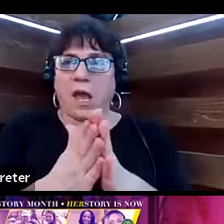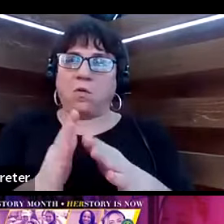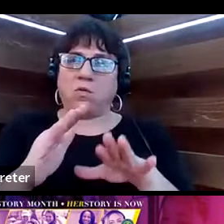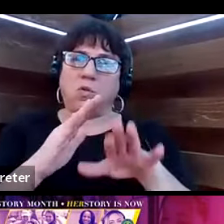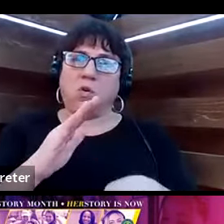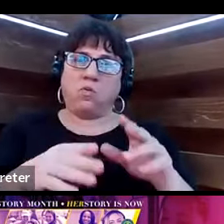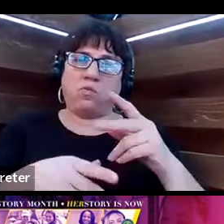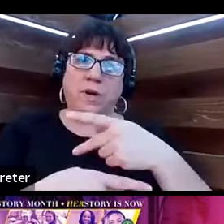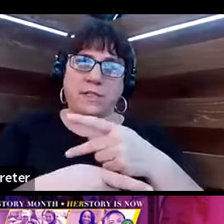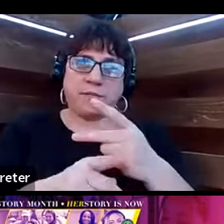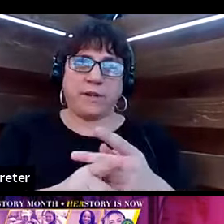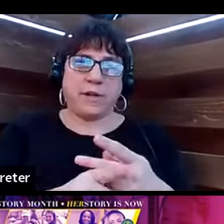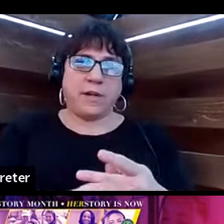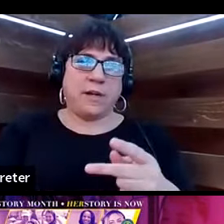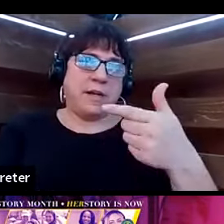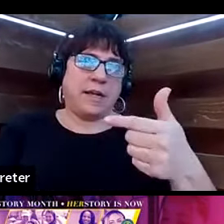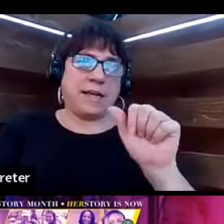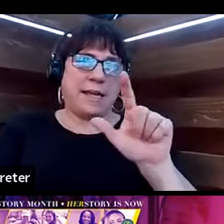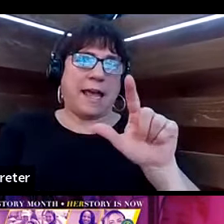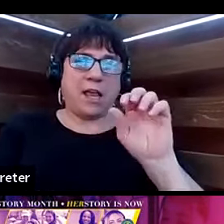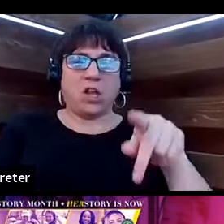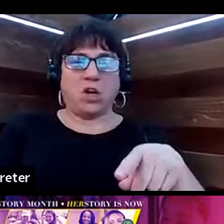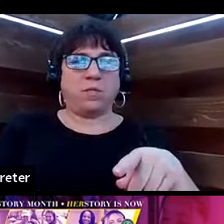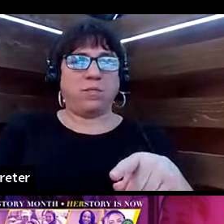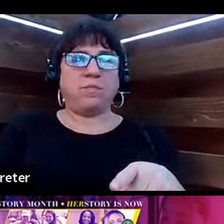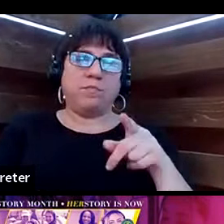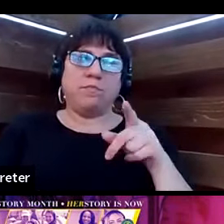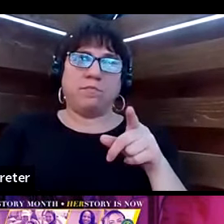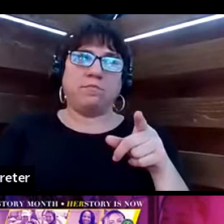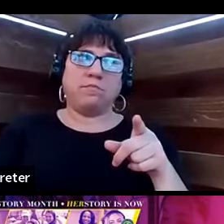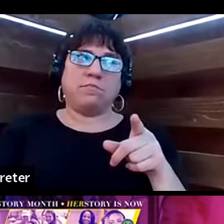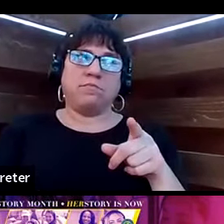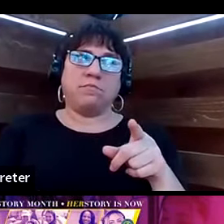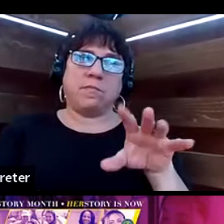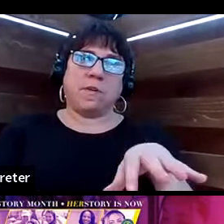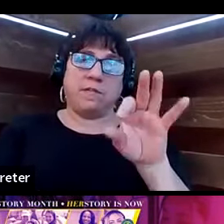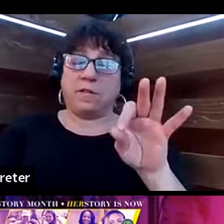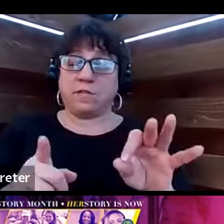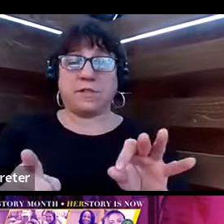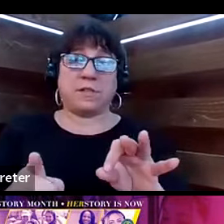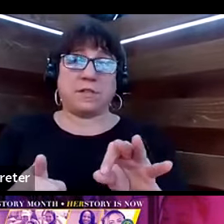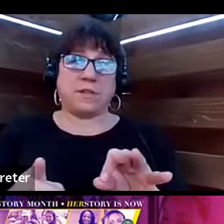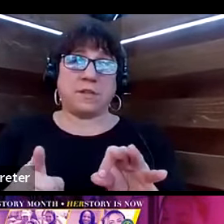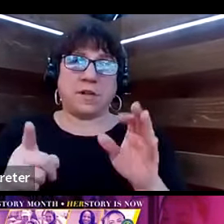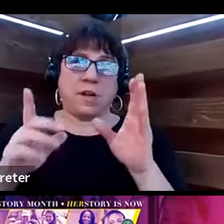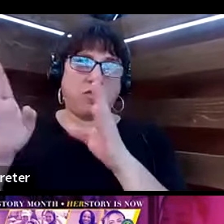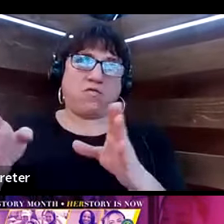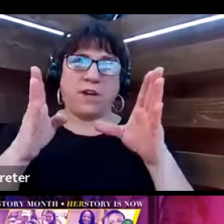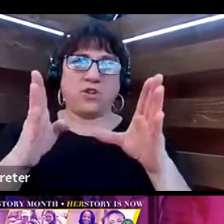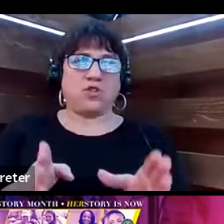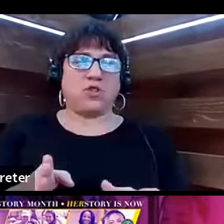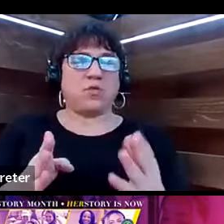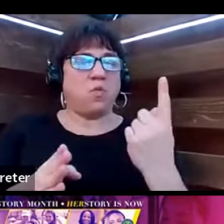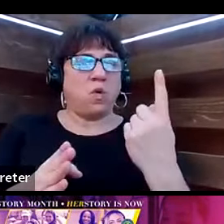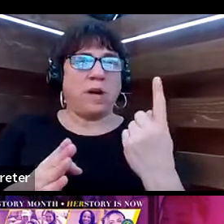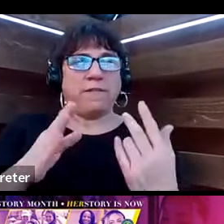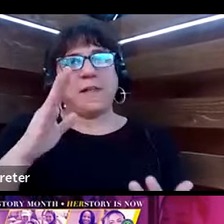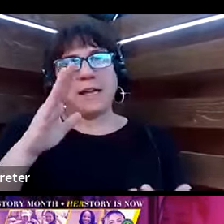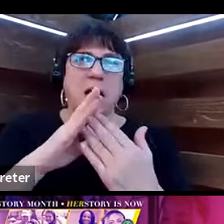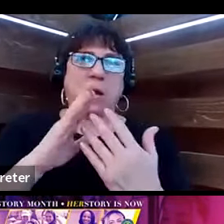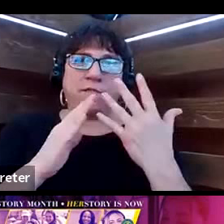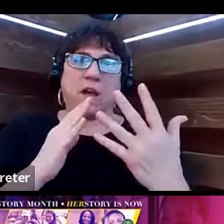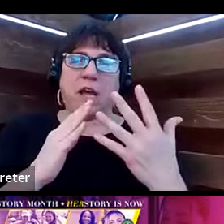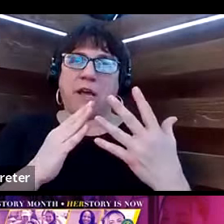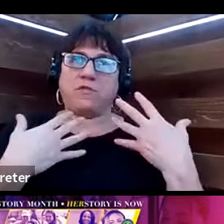According to Gallup StrengthsFinders, Arranger is one of my top five strengths. And so that means that I have the strength